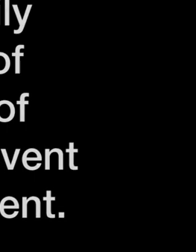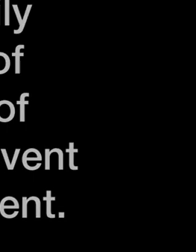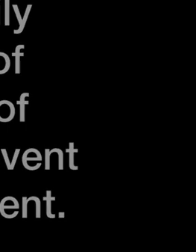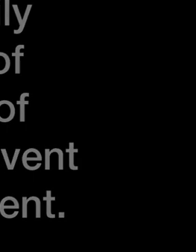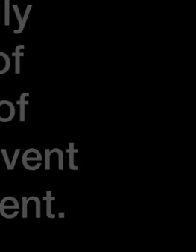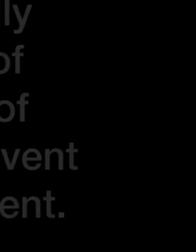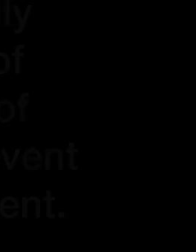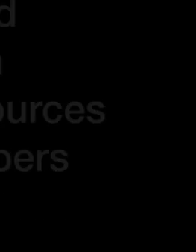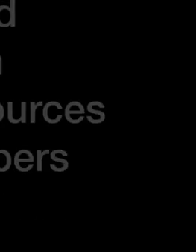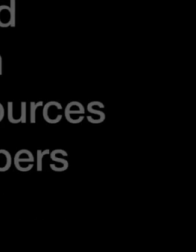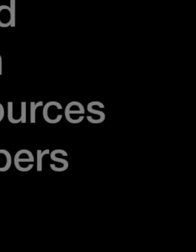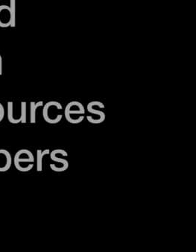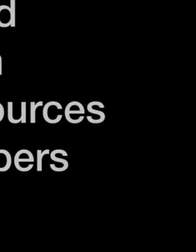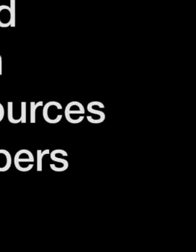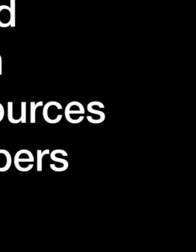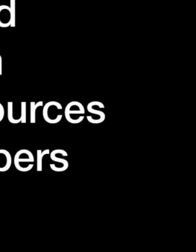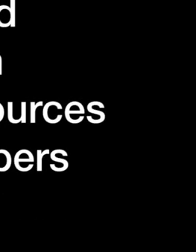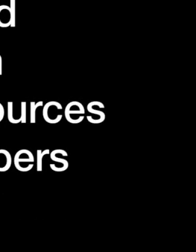Bye.